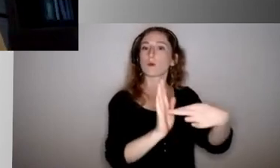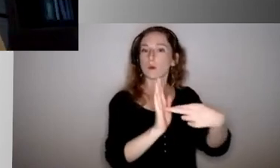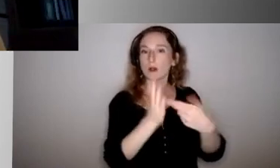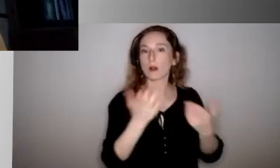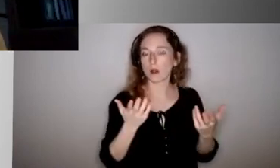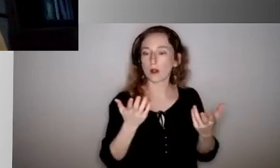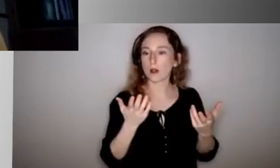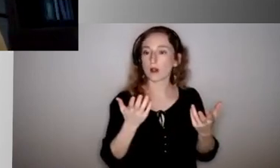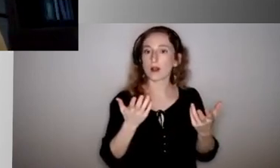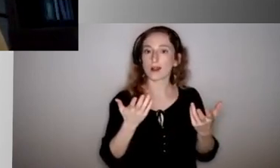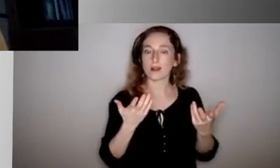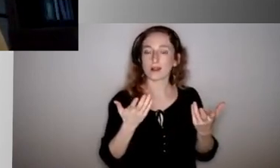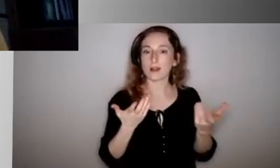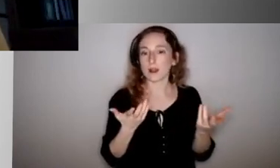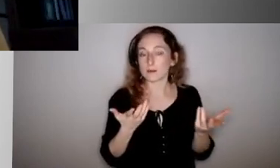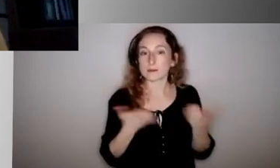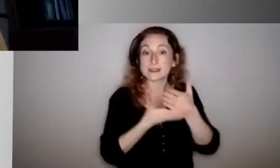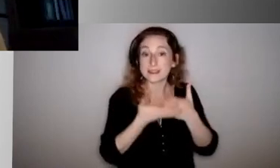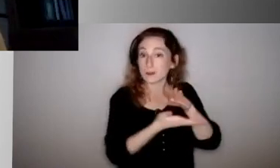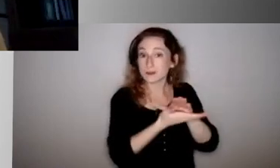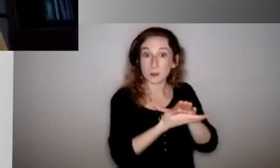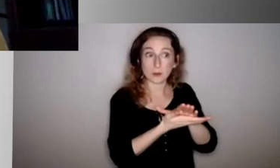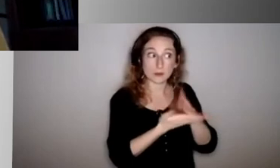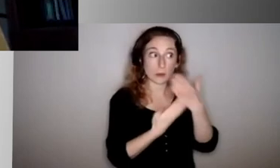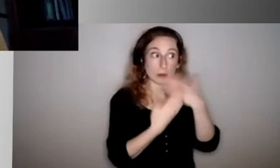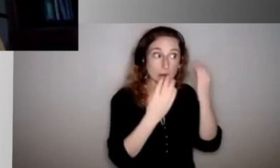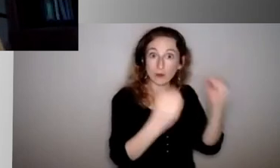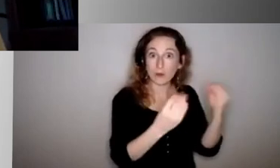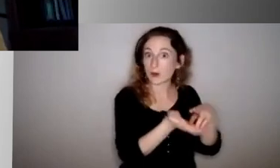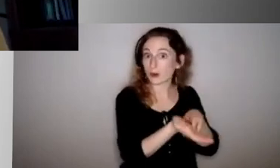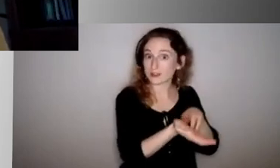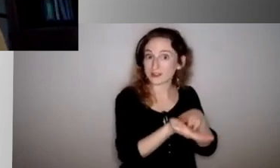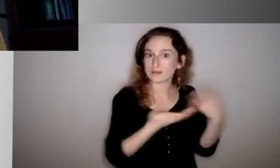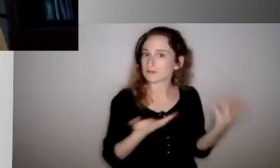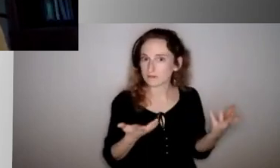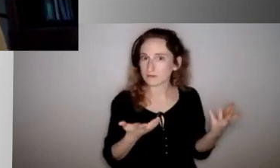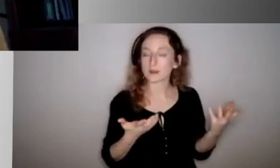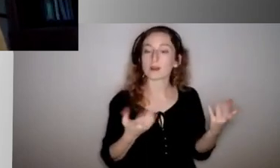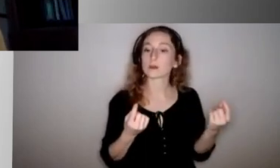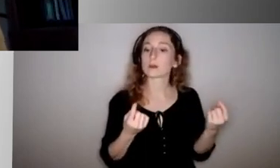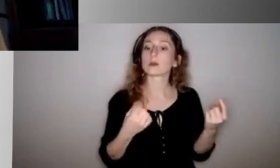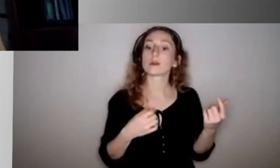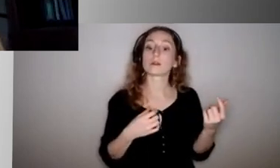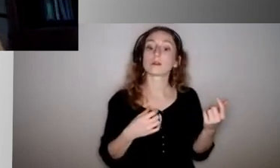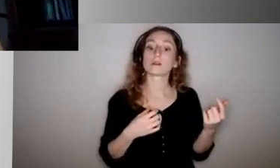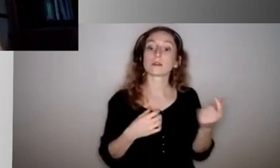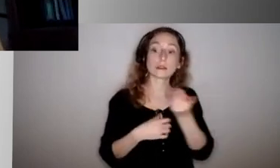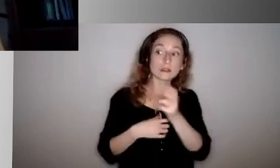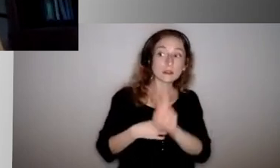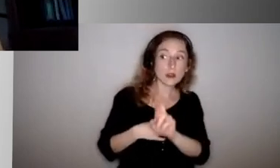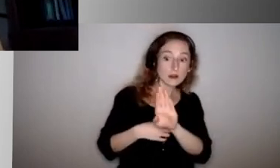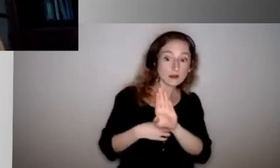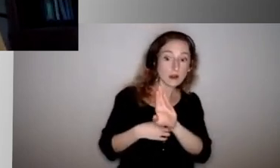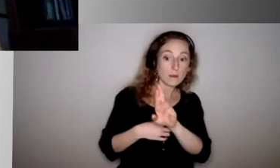schools do not even have a nurse in the building. Superintendent Butts, I'm not sure if you're the best person out of this